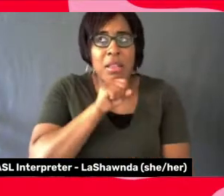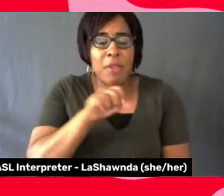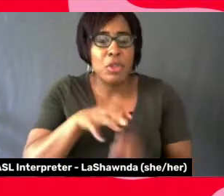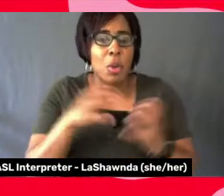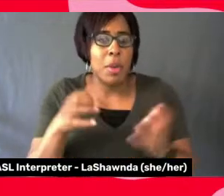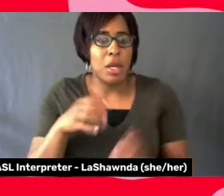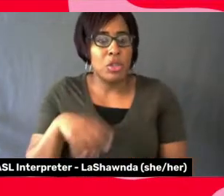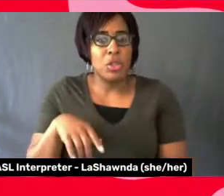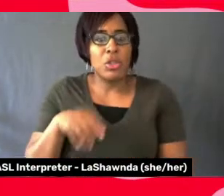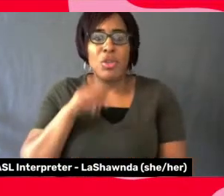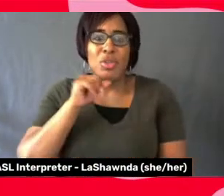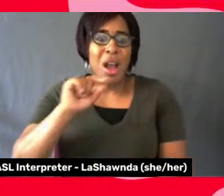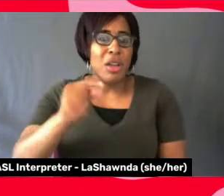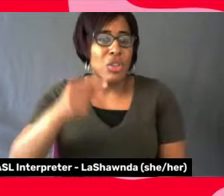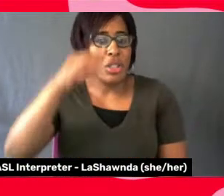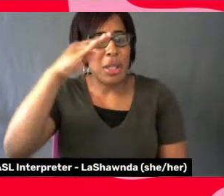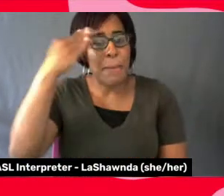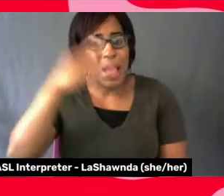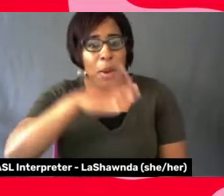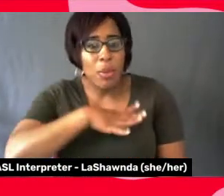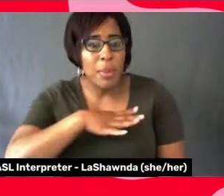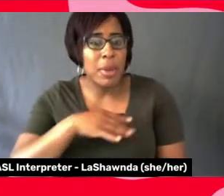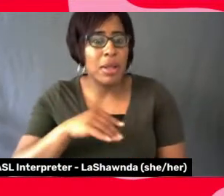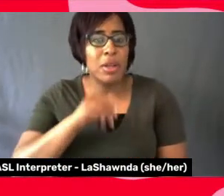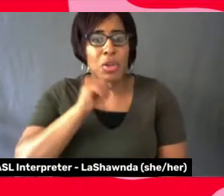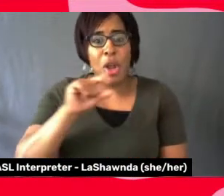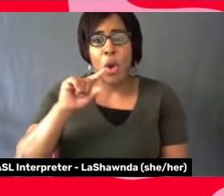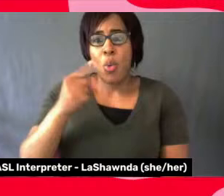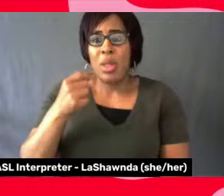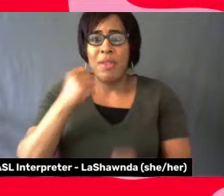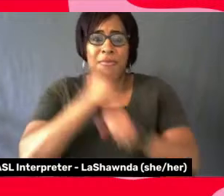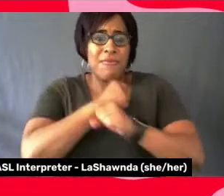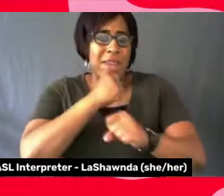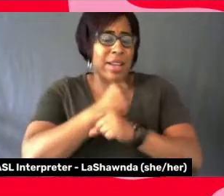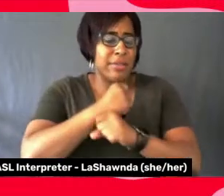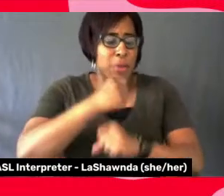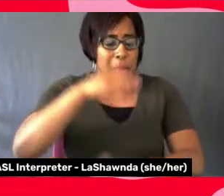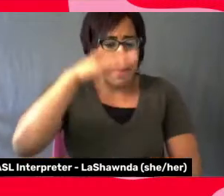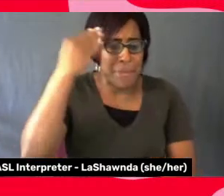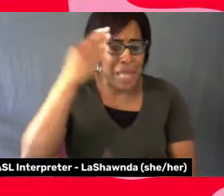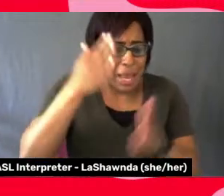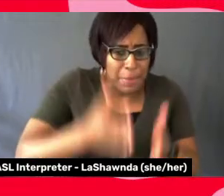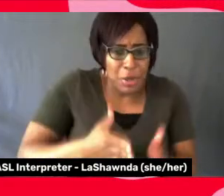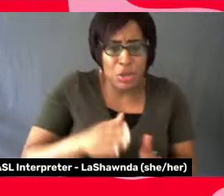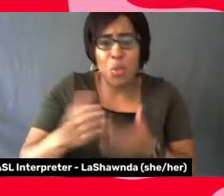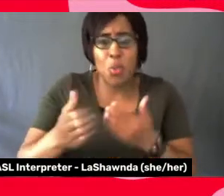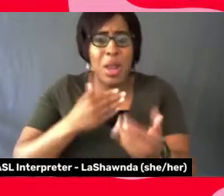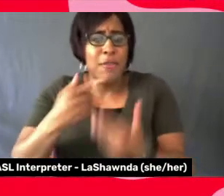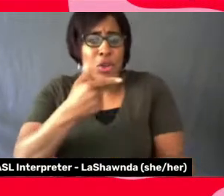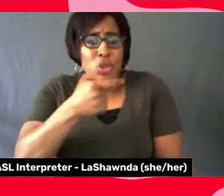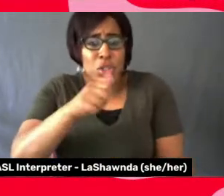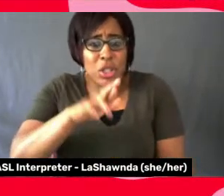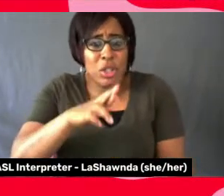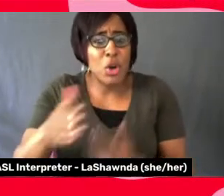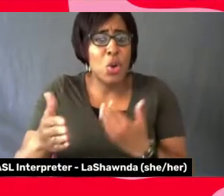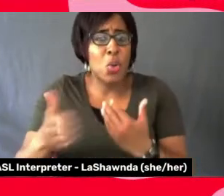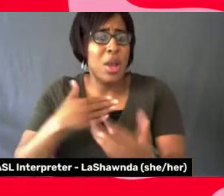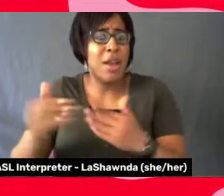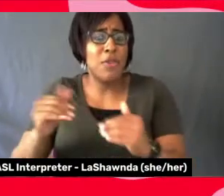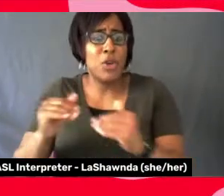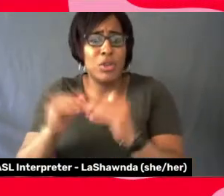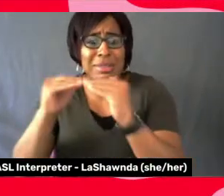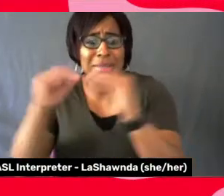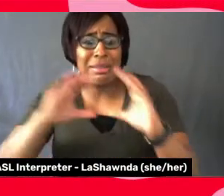black woman. You're, you're not just fighting for being black or being whatever gender or whatever class you are. Like you're constantly